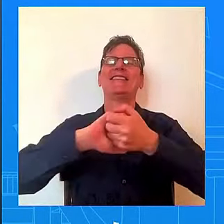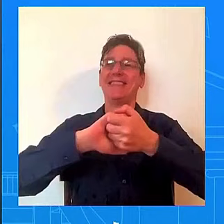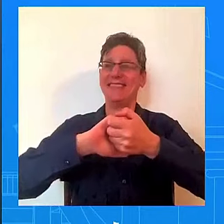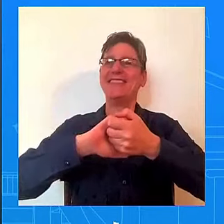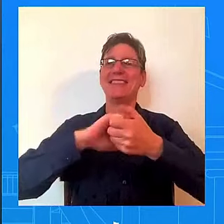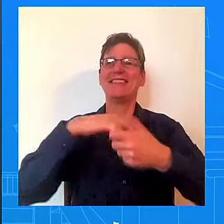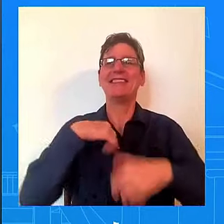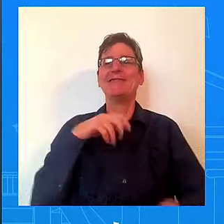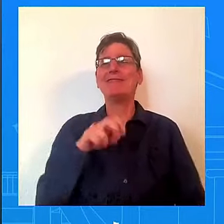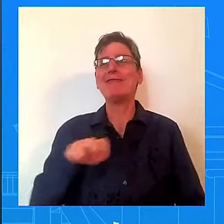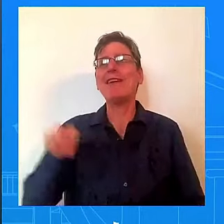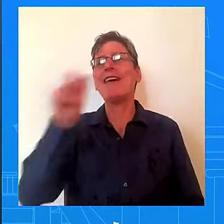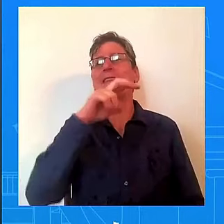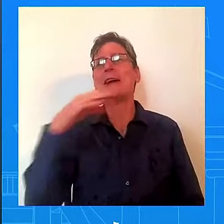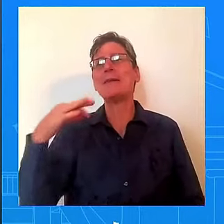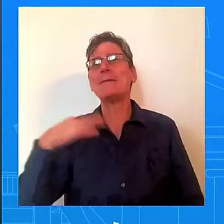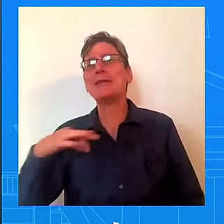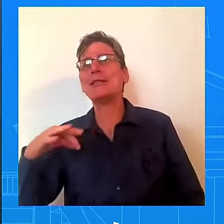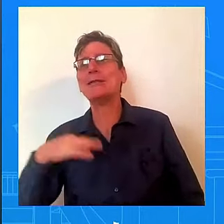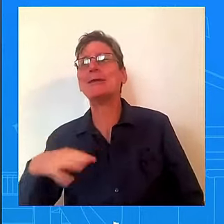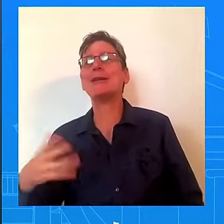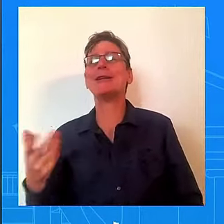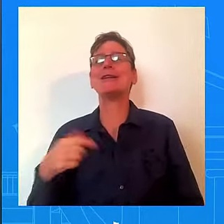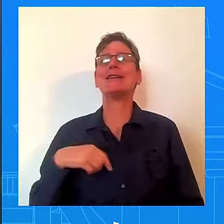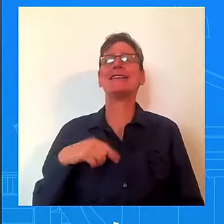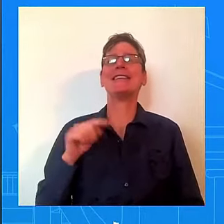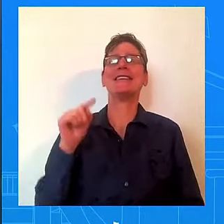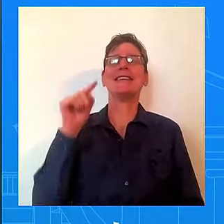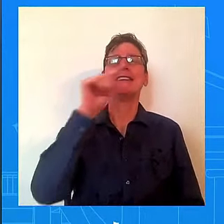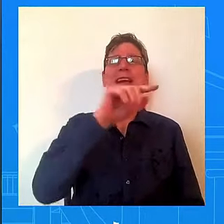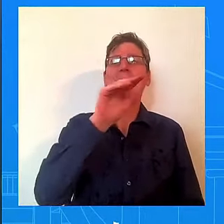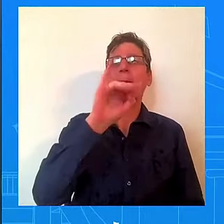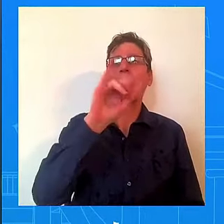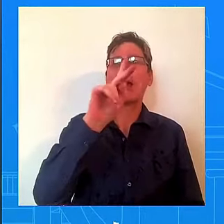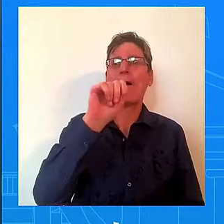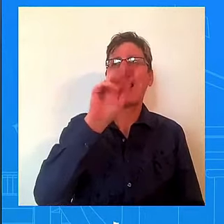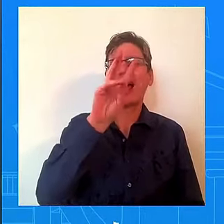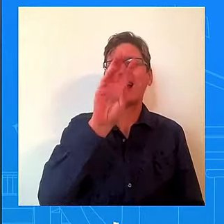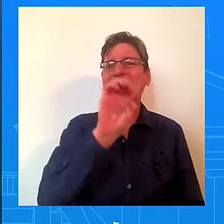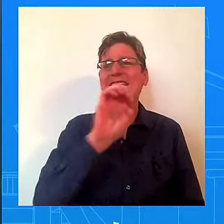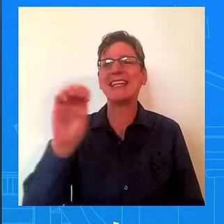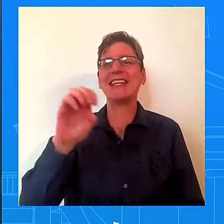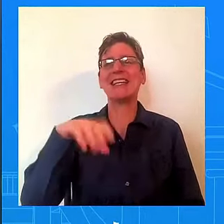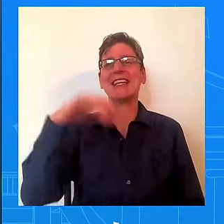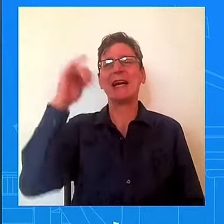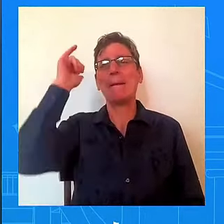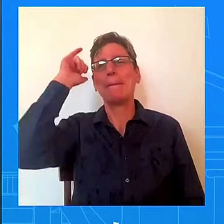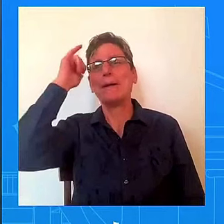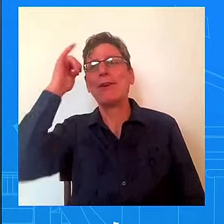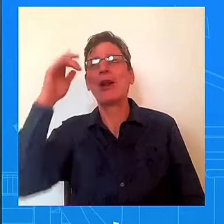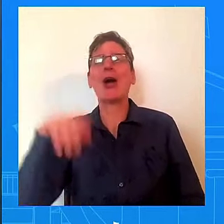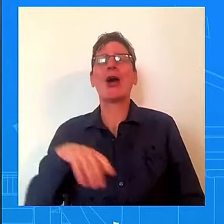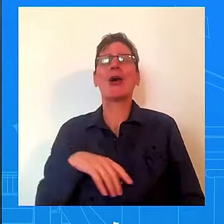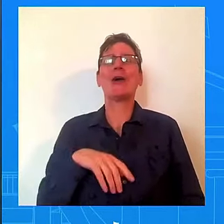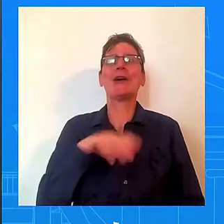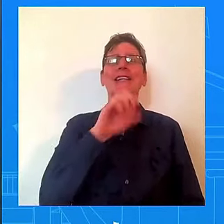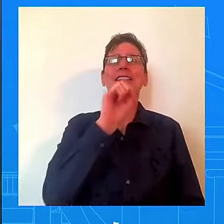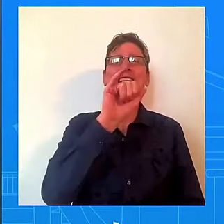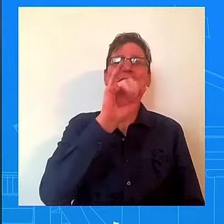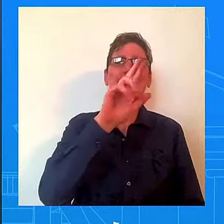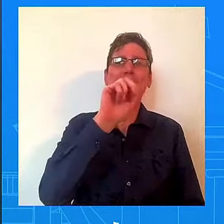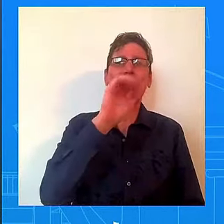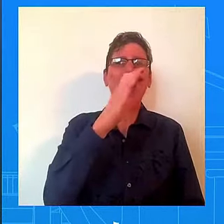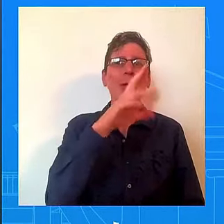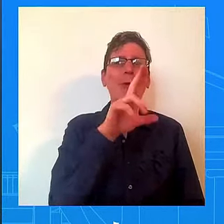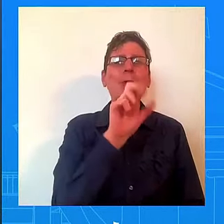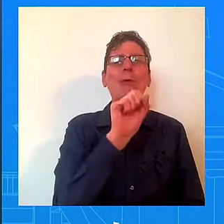I observed firsthand how prior infrastructure projects from prior generations like highways and bridges literally